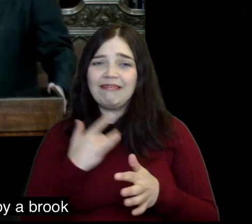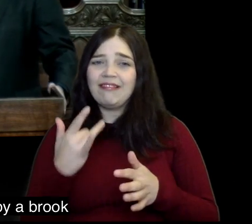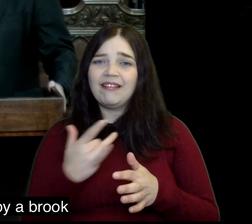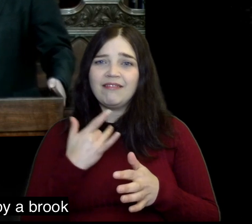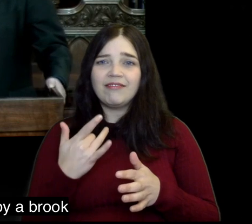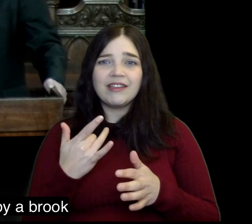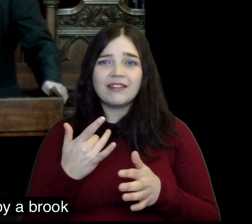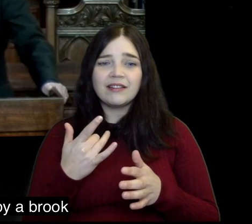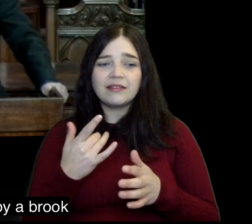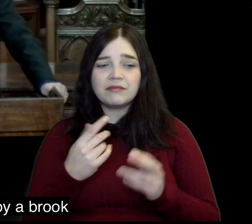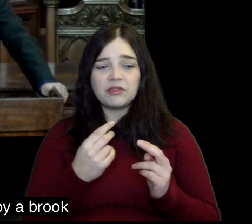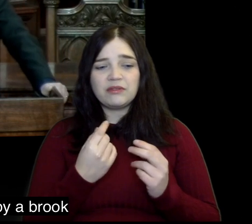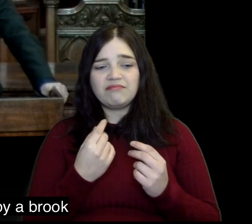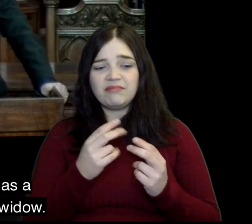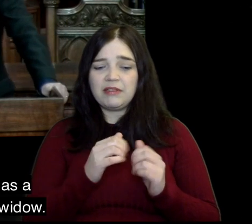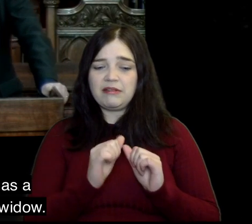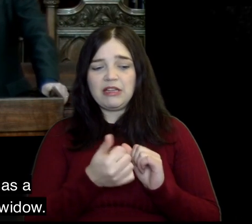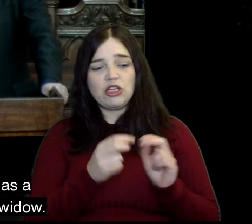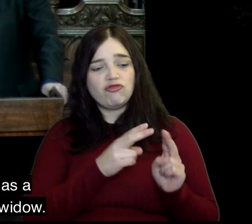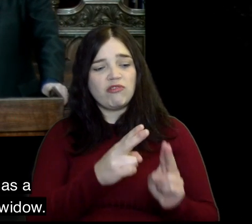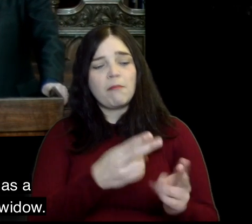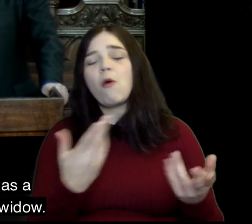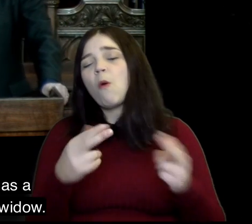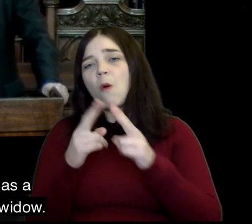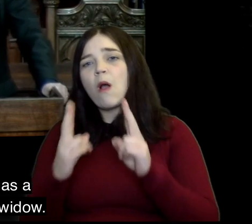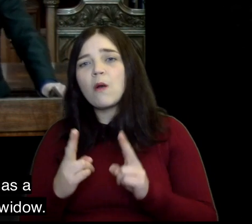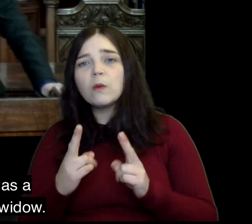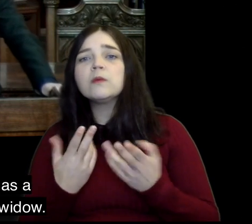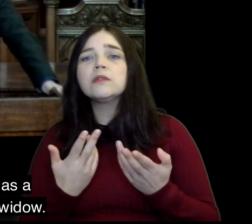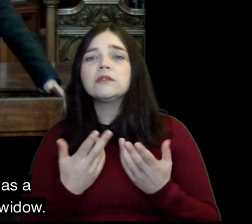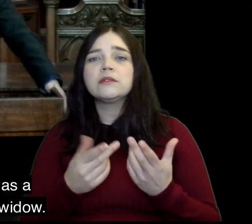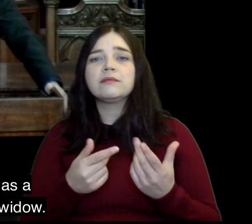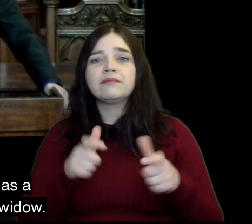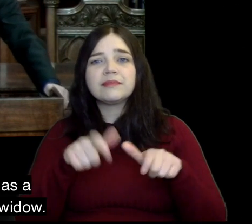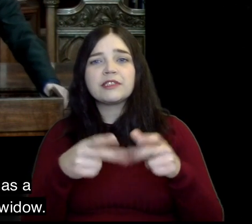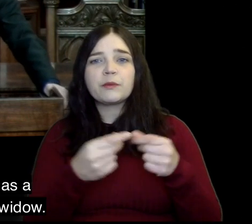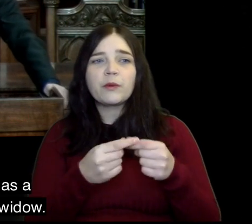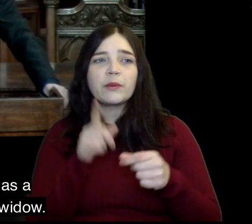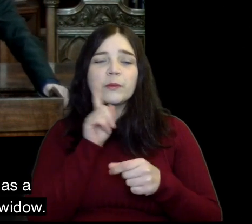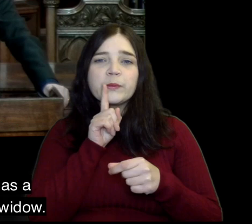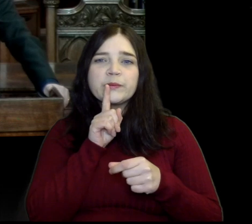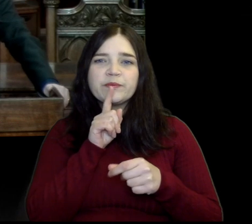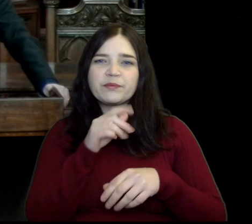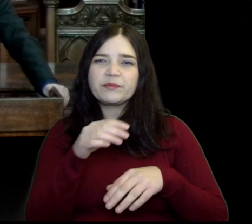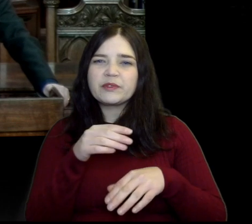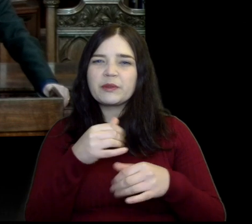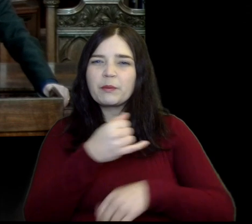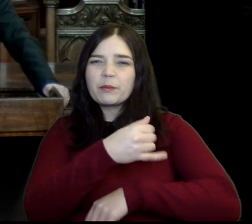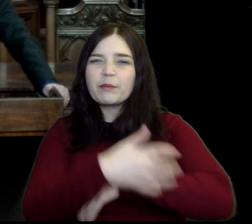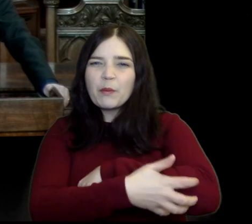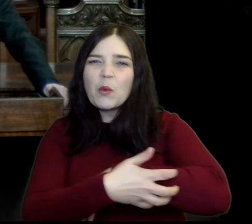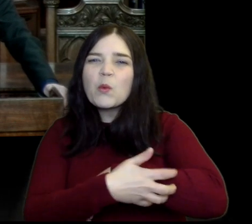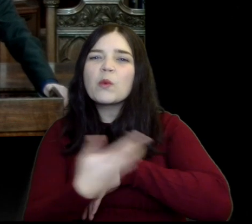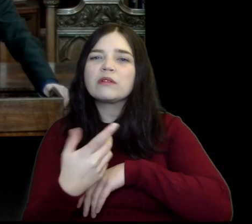Elijah simply living by a brook or in the house as a lodger of a poor widow